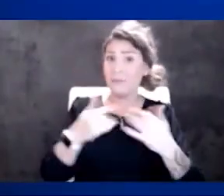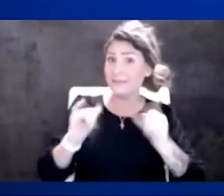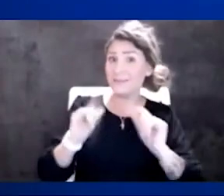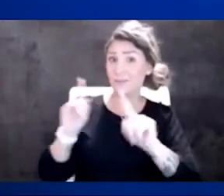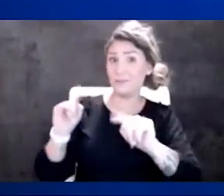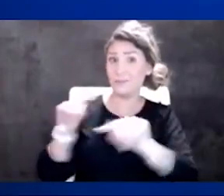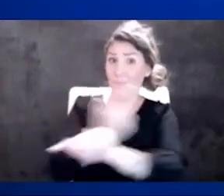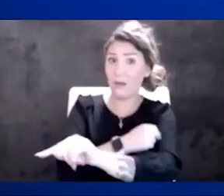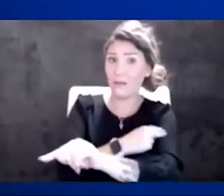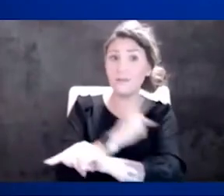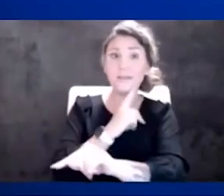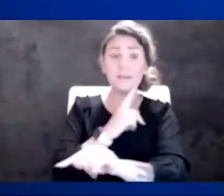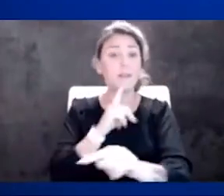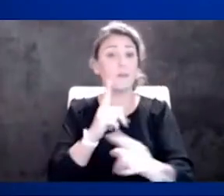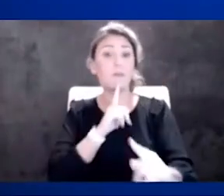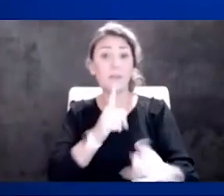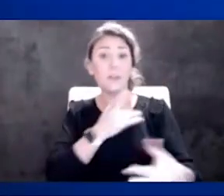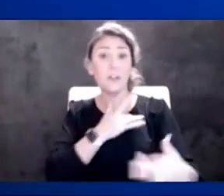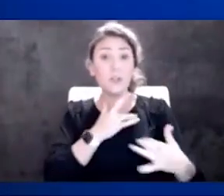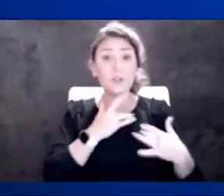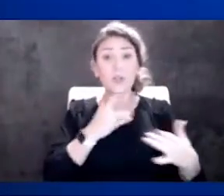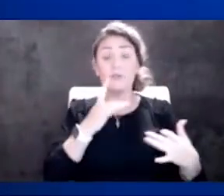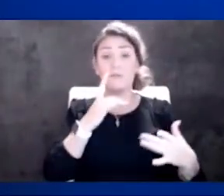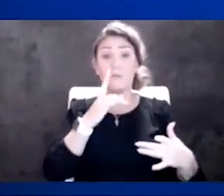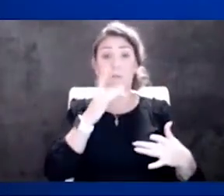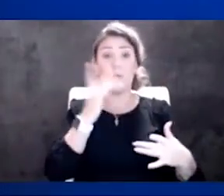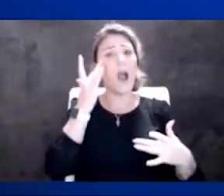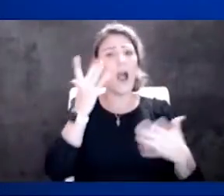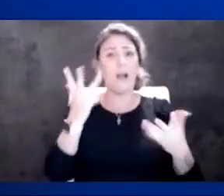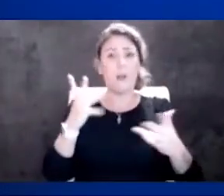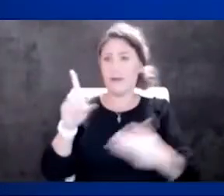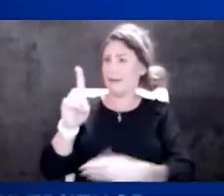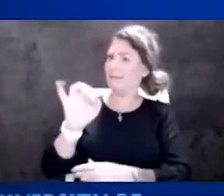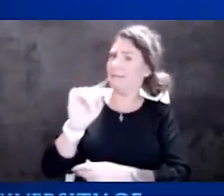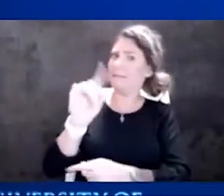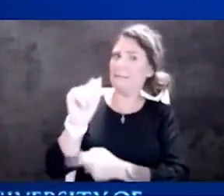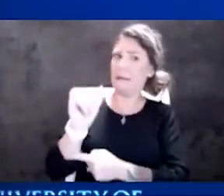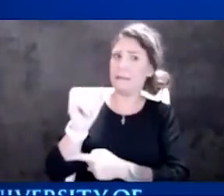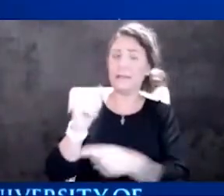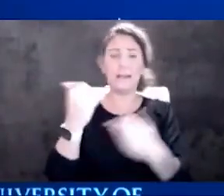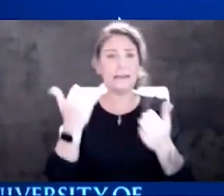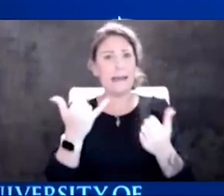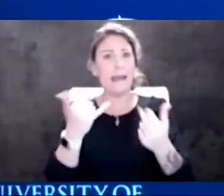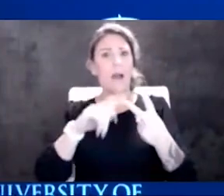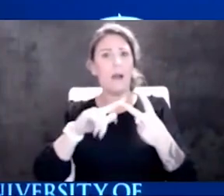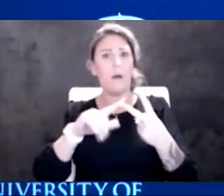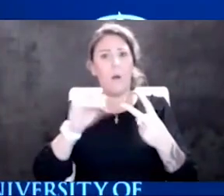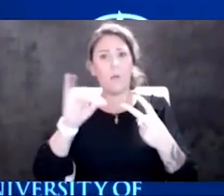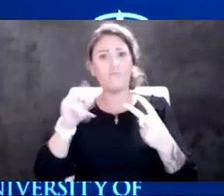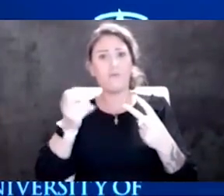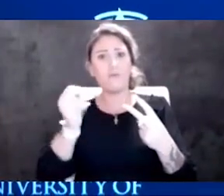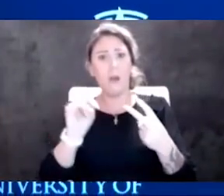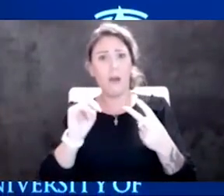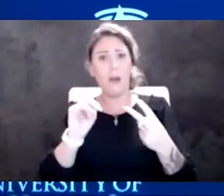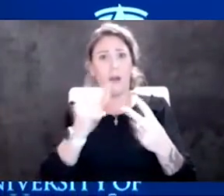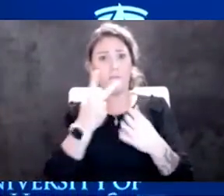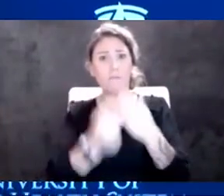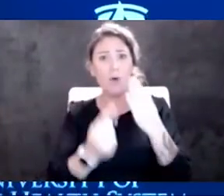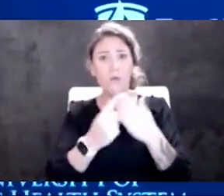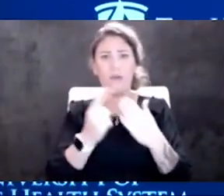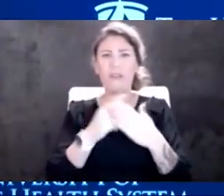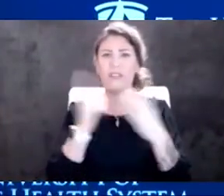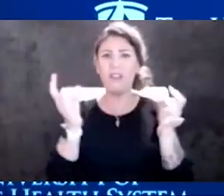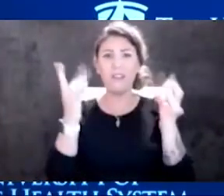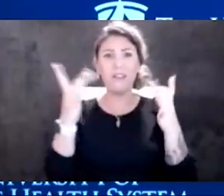could be a real concern because you're already got Delta out there and you got Omicron coming in. That could be a really nasty storm,